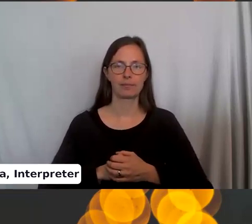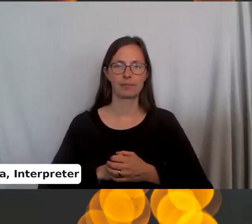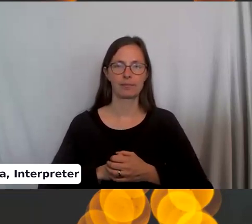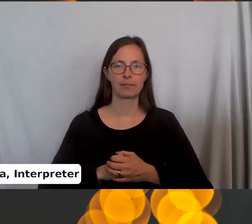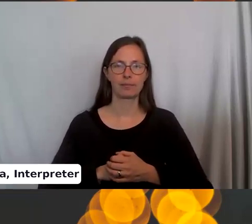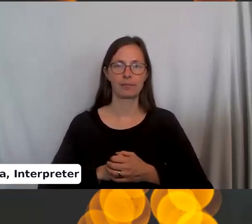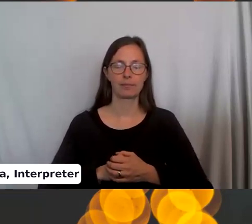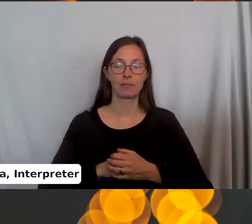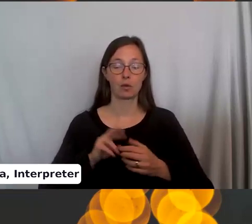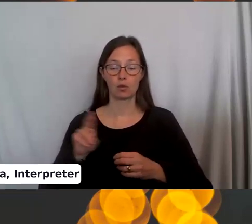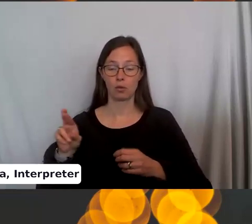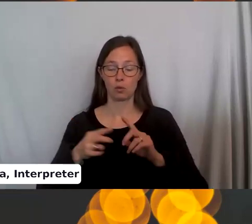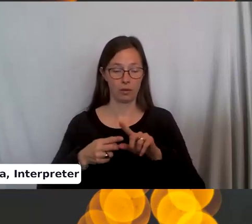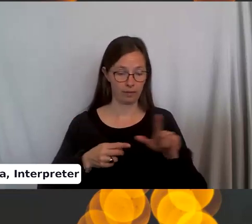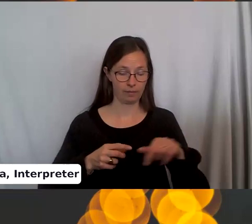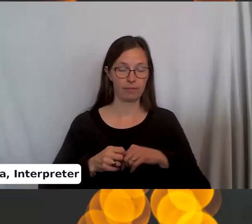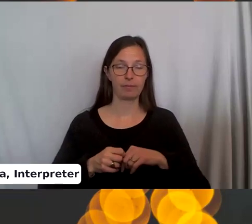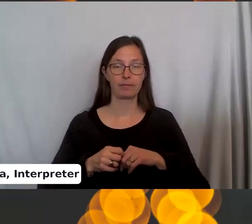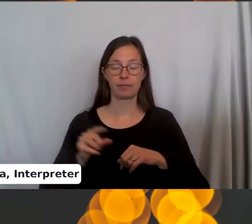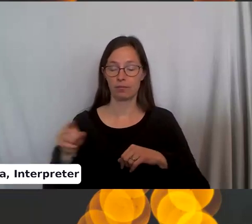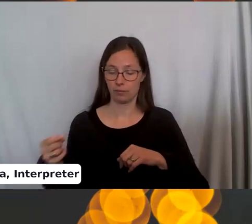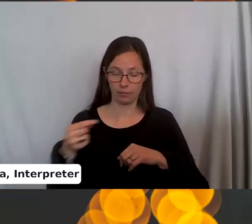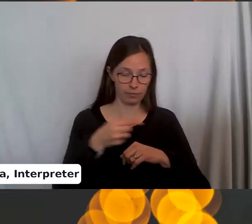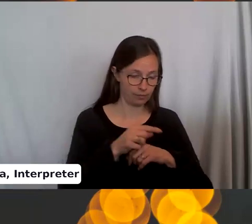Right to left. Right to left.